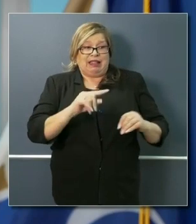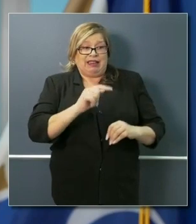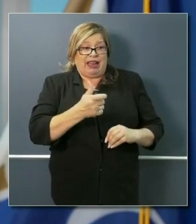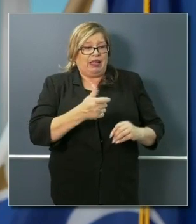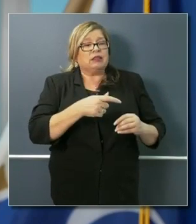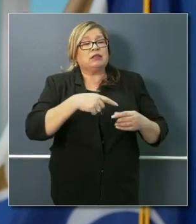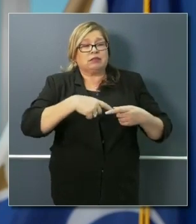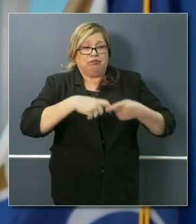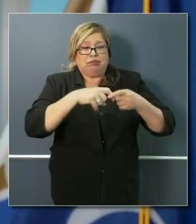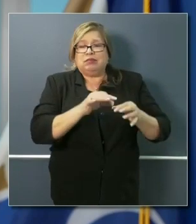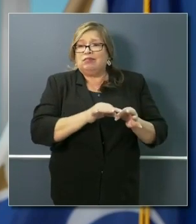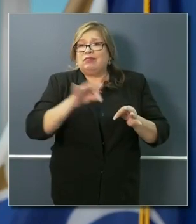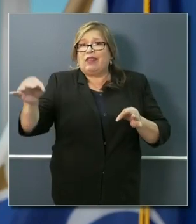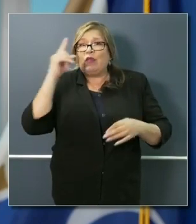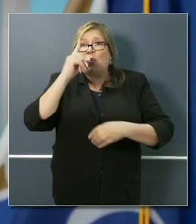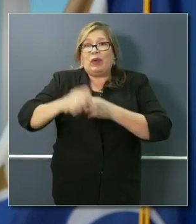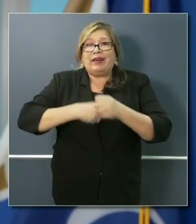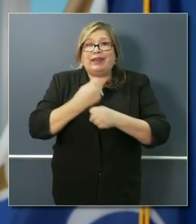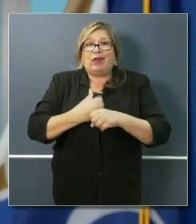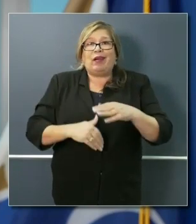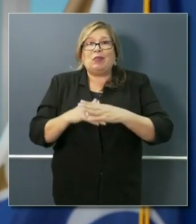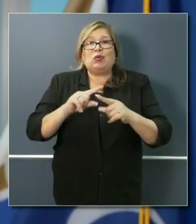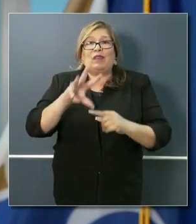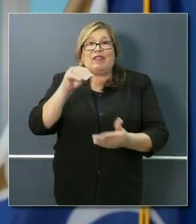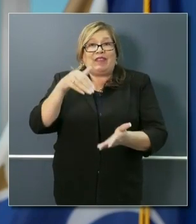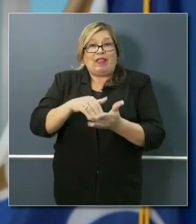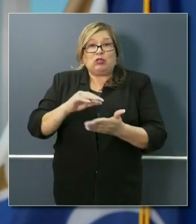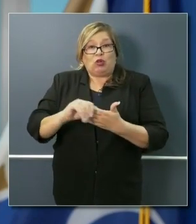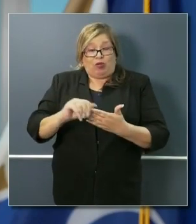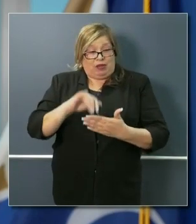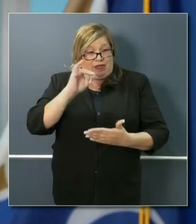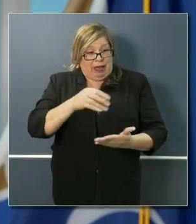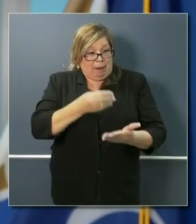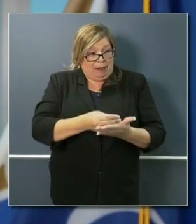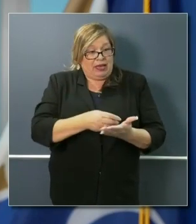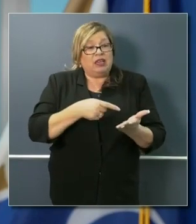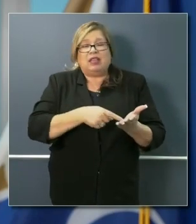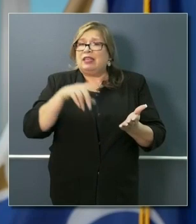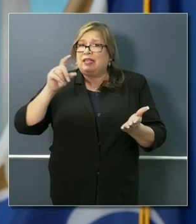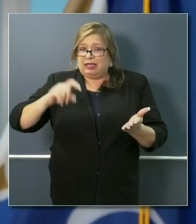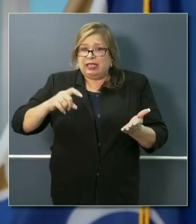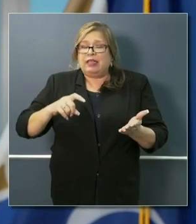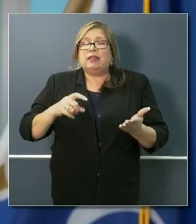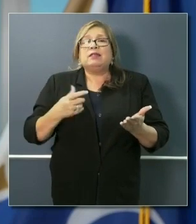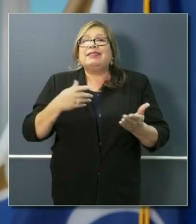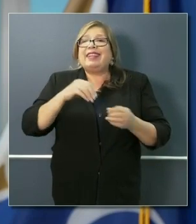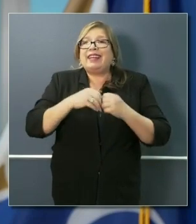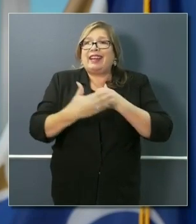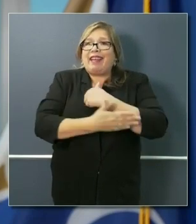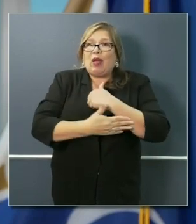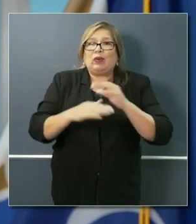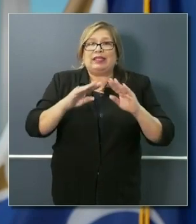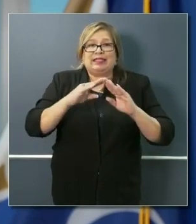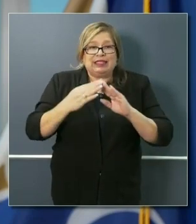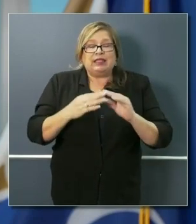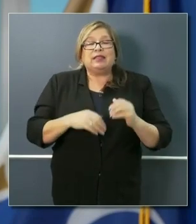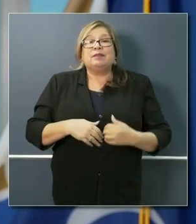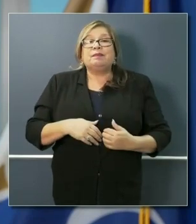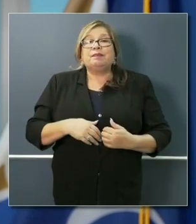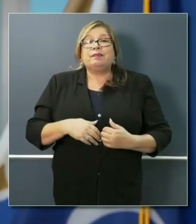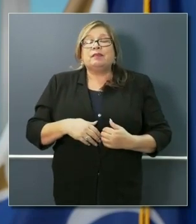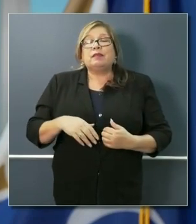of up to $50,000 in sales taxes. That's money that people need in counties and cities and at the state level.